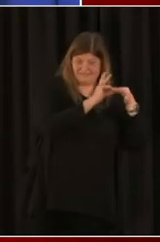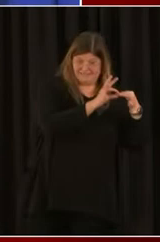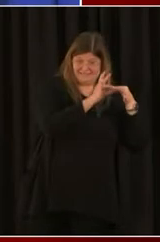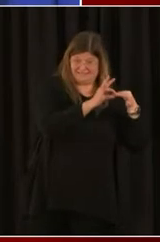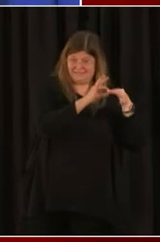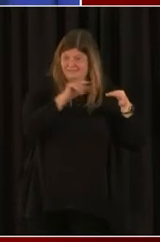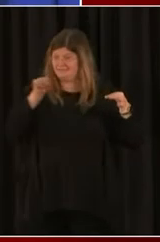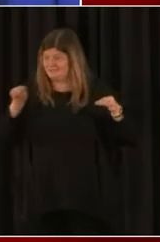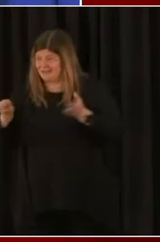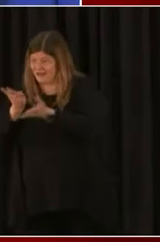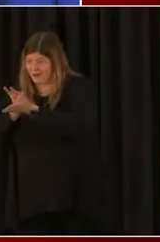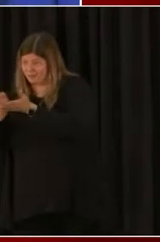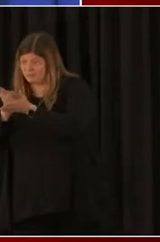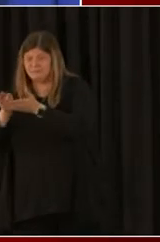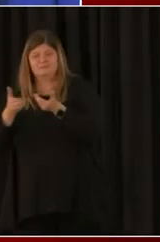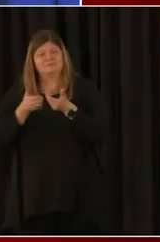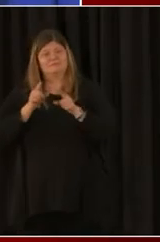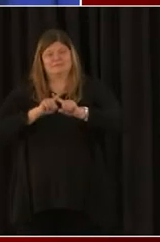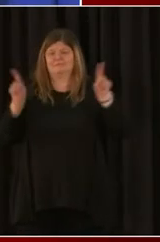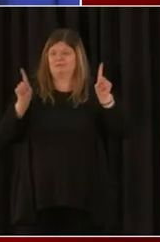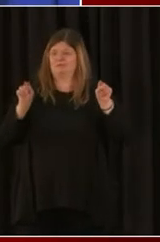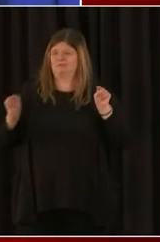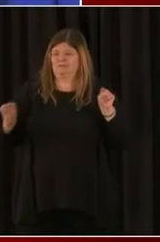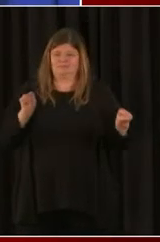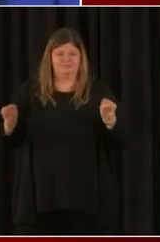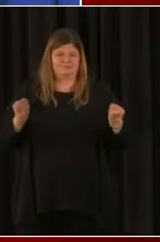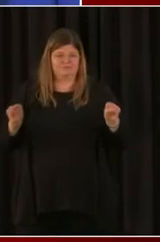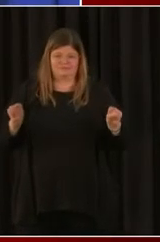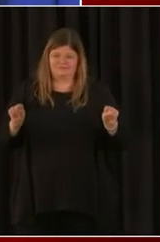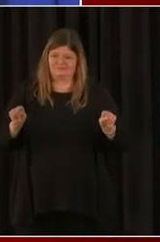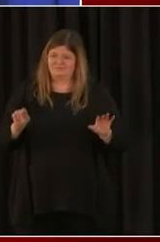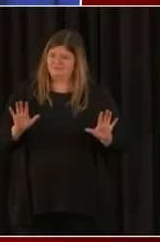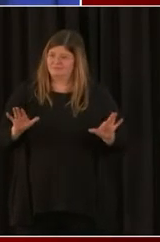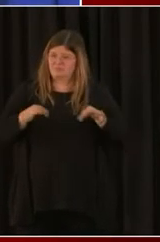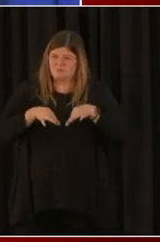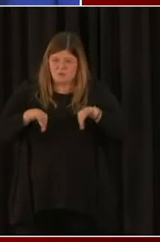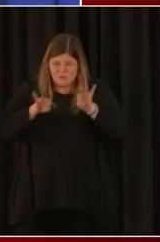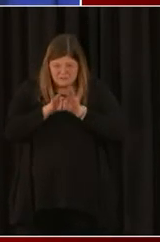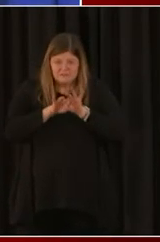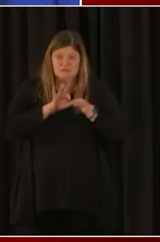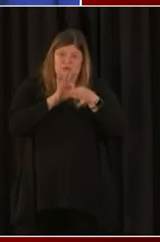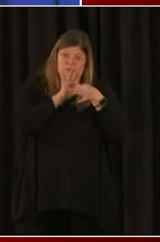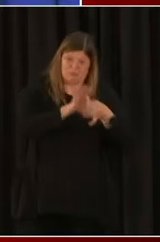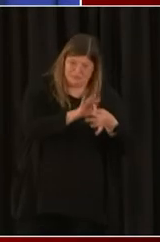Director Whitfield talk about that, but the importance of that banking relationship.